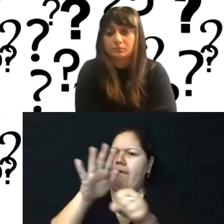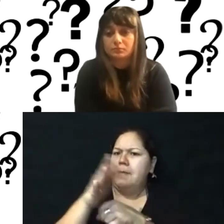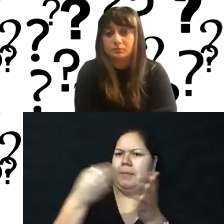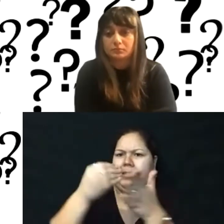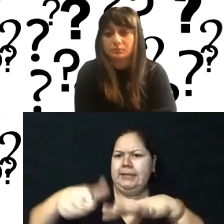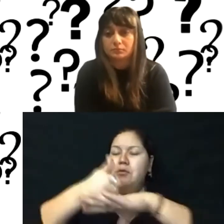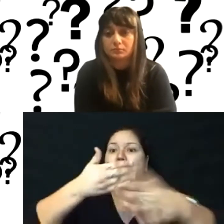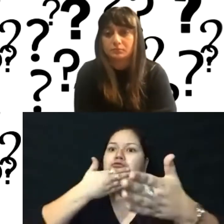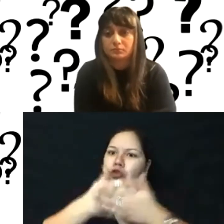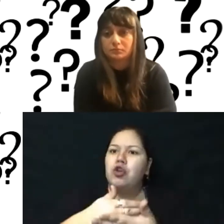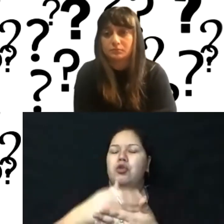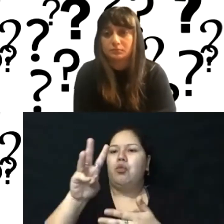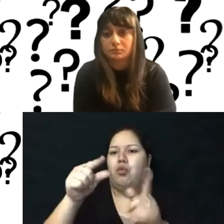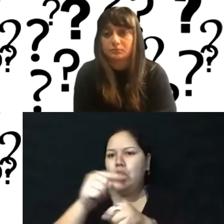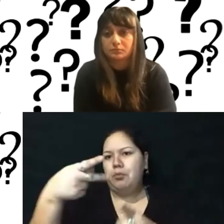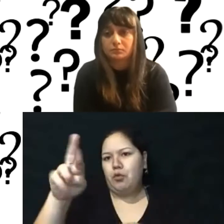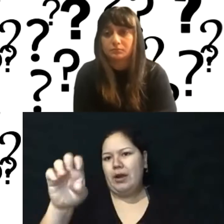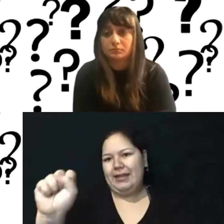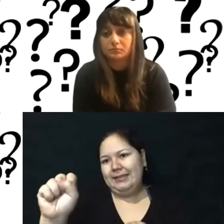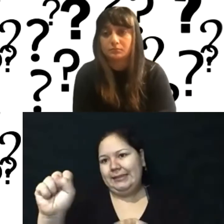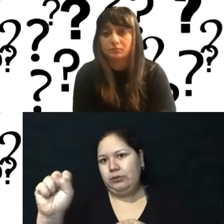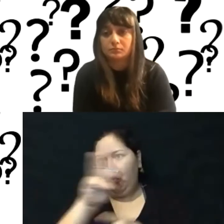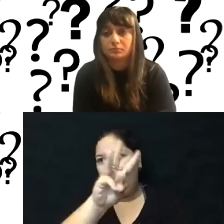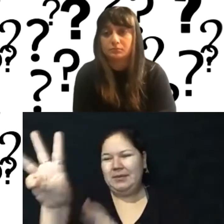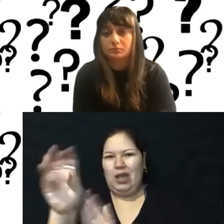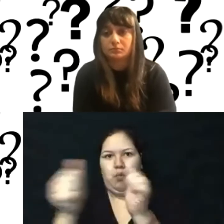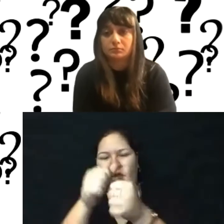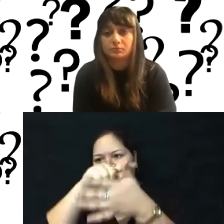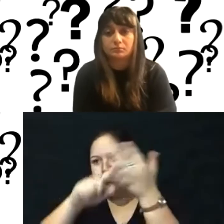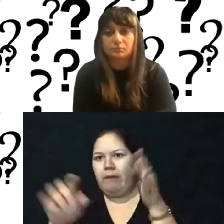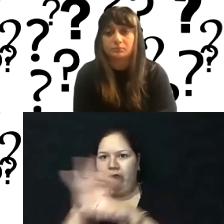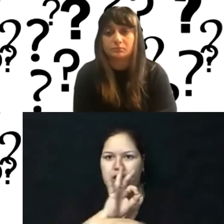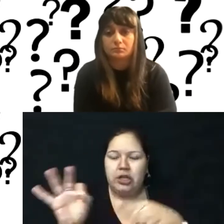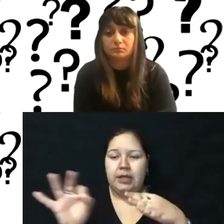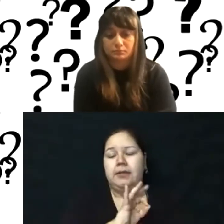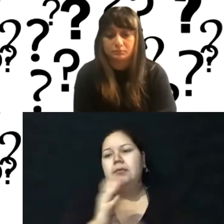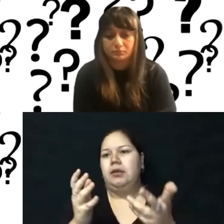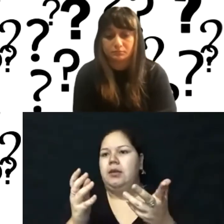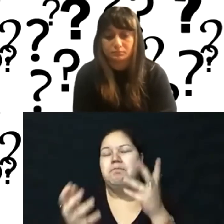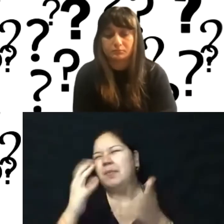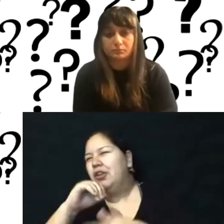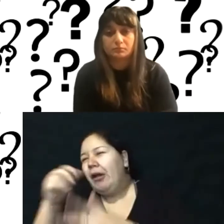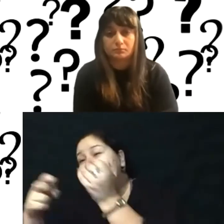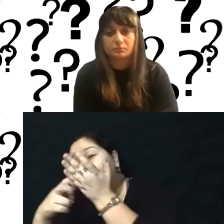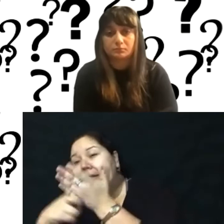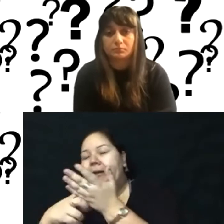and functionality, maybe, you know, some basic e-commerce, but maybe not like ticketing and, you know, a membership, you know, um, system,